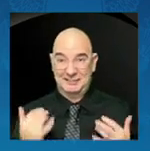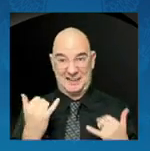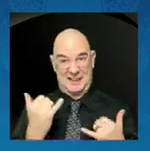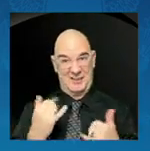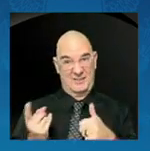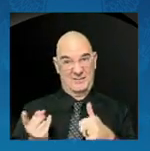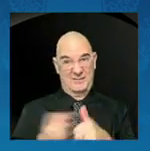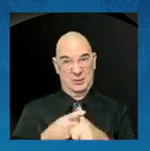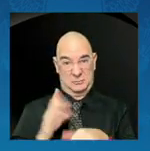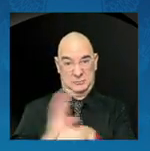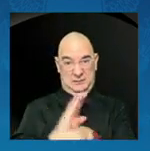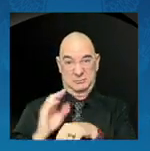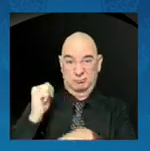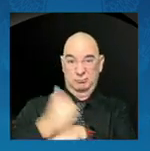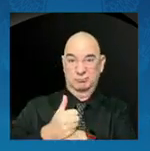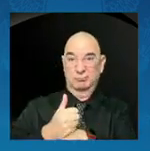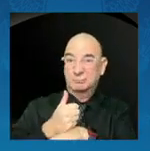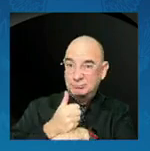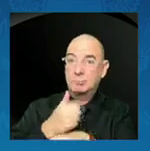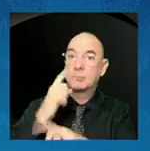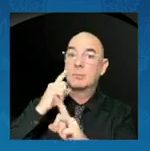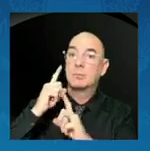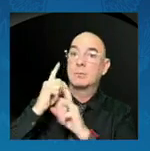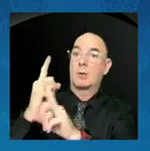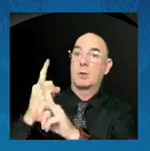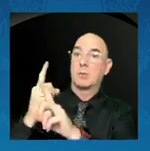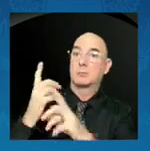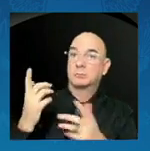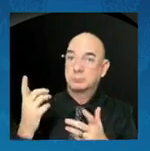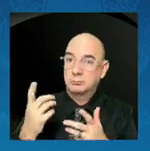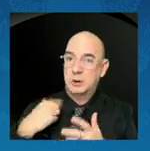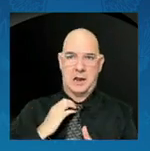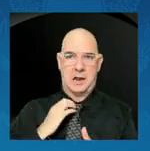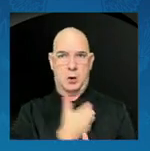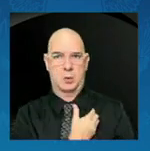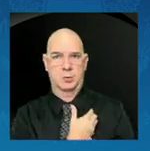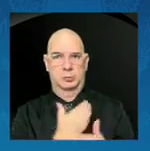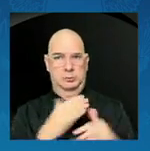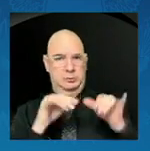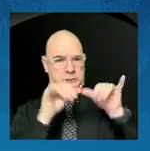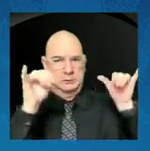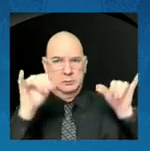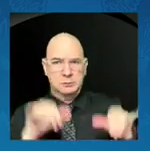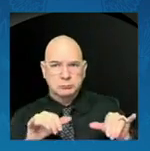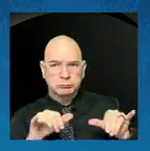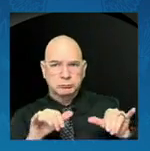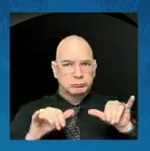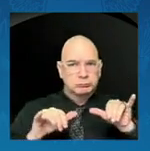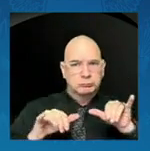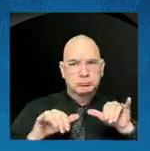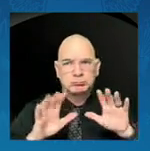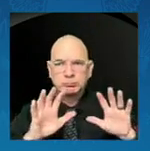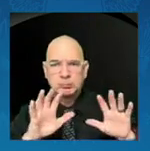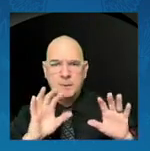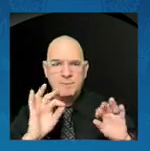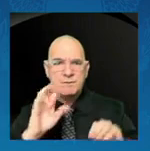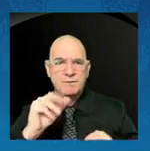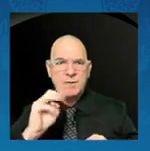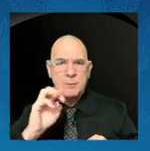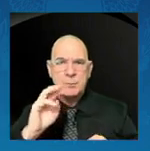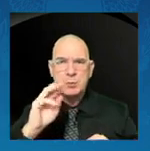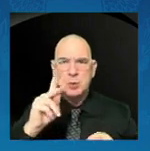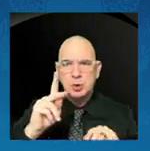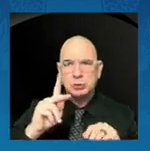priorities framework. Our priorities, as I mentioned, are broad, as is our framework. Our framework